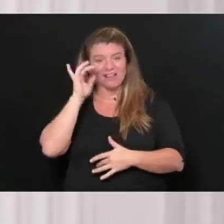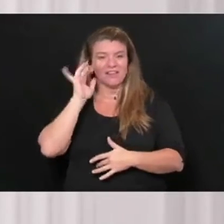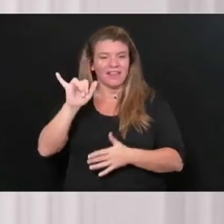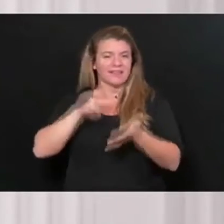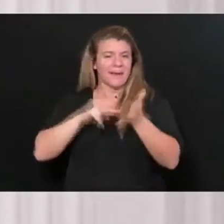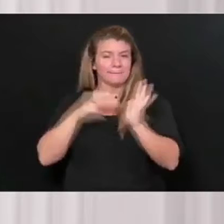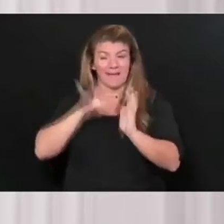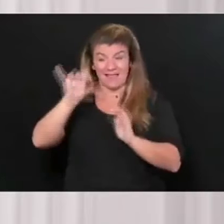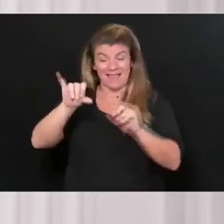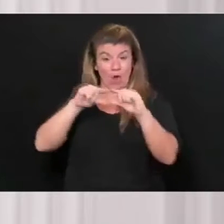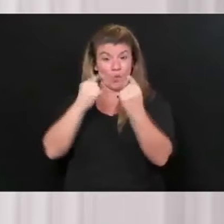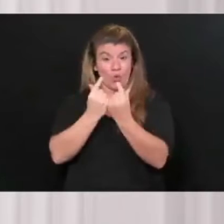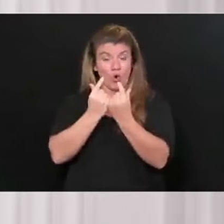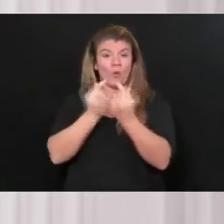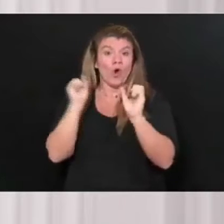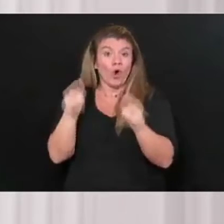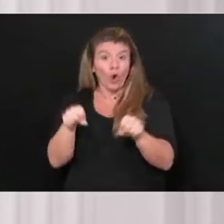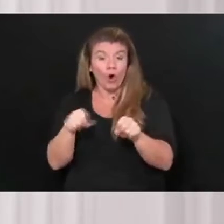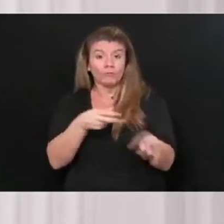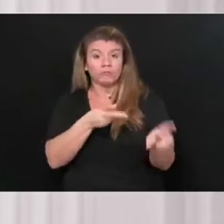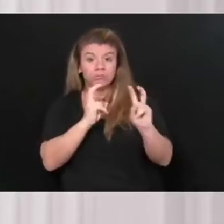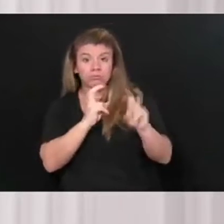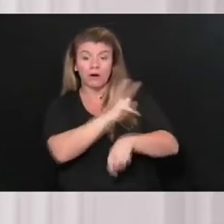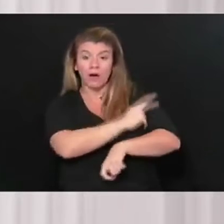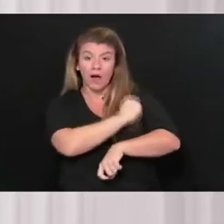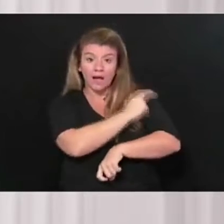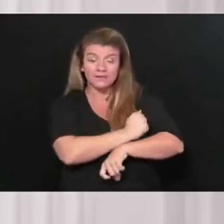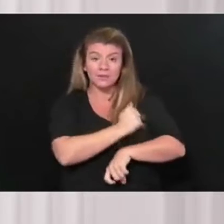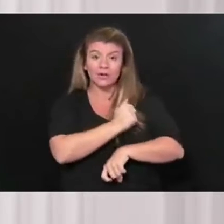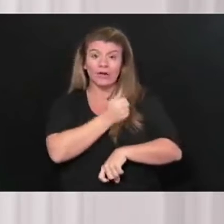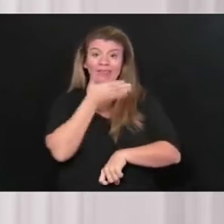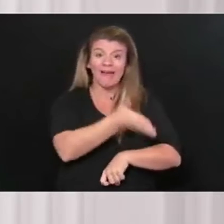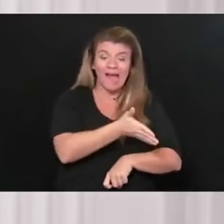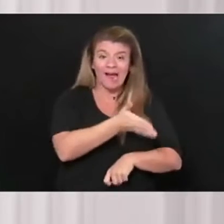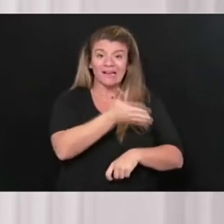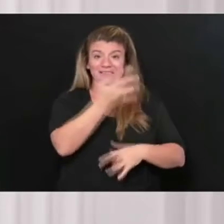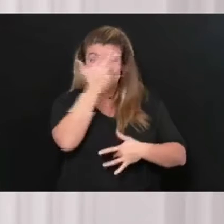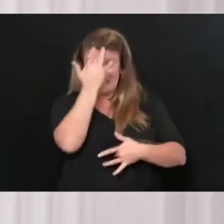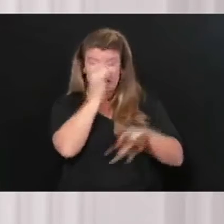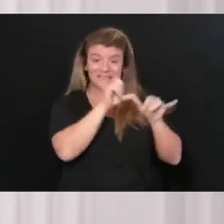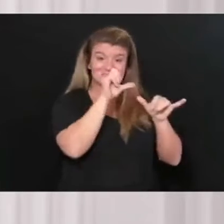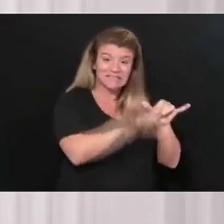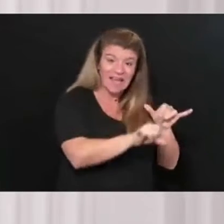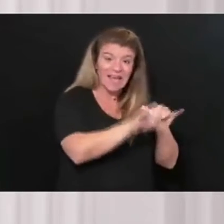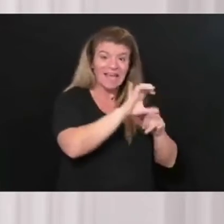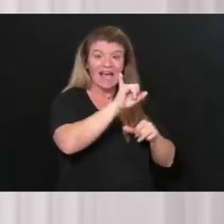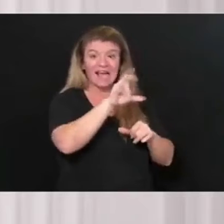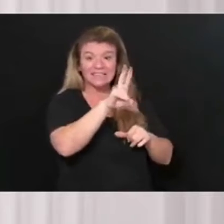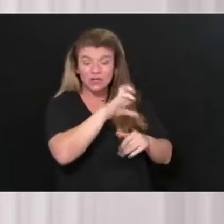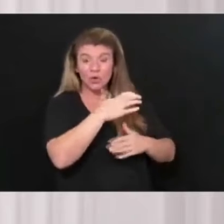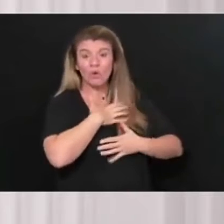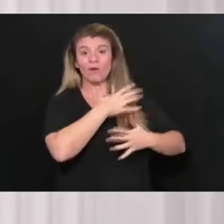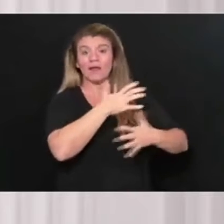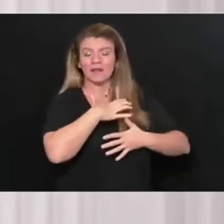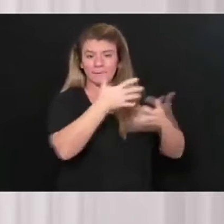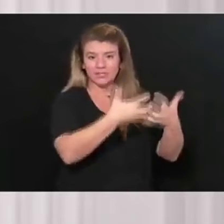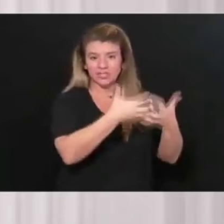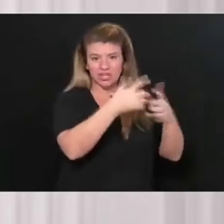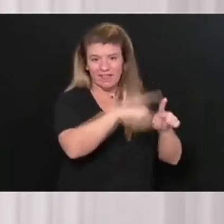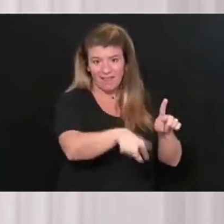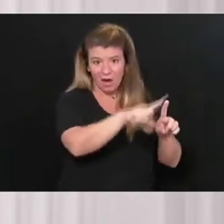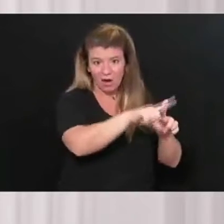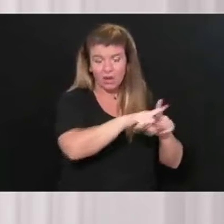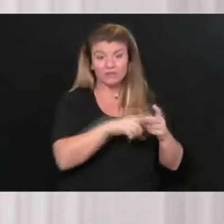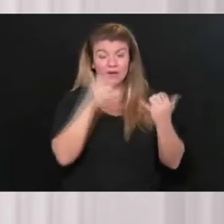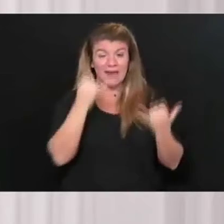end up in the ICU, to end up on a ventilator. And when we look around the country, we are also seeing the number of cases is